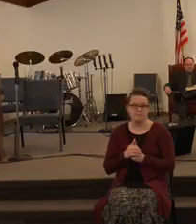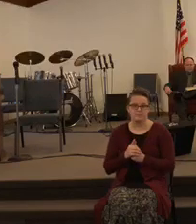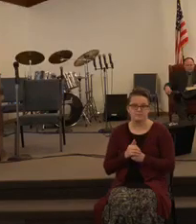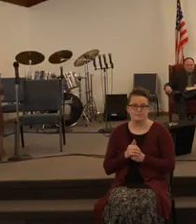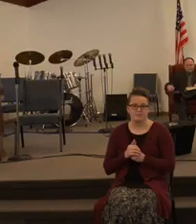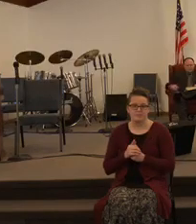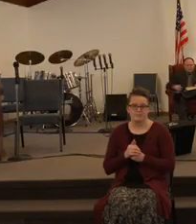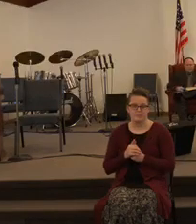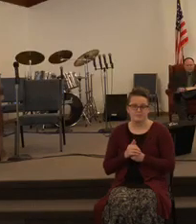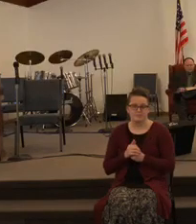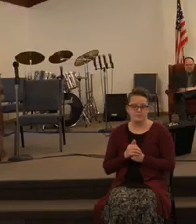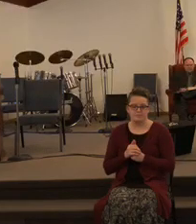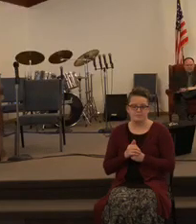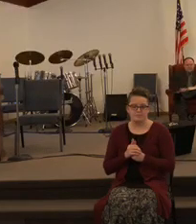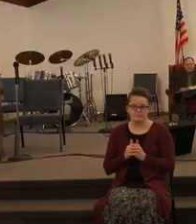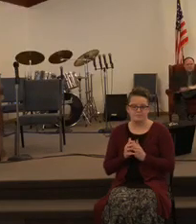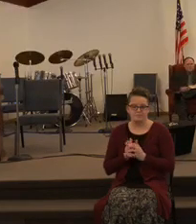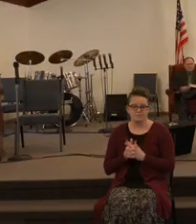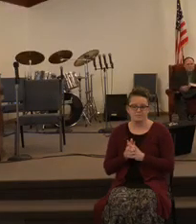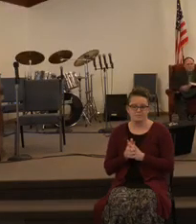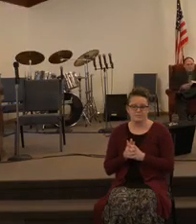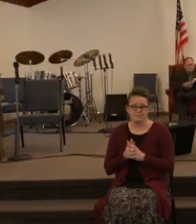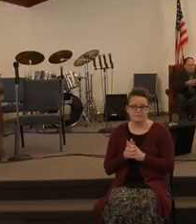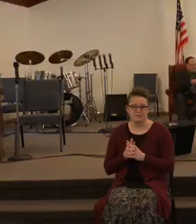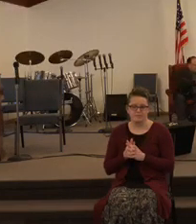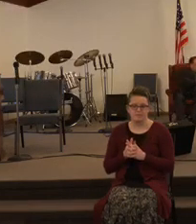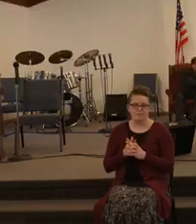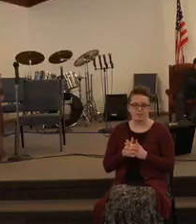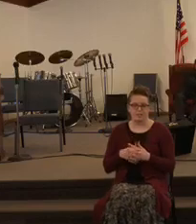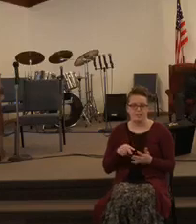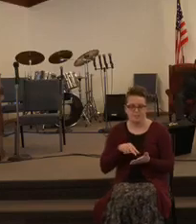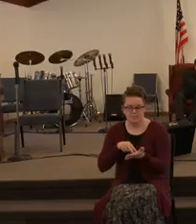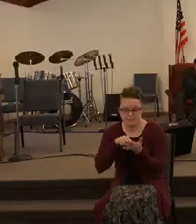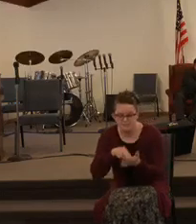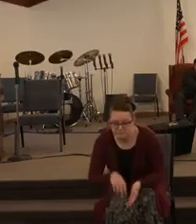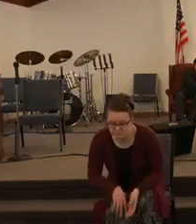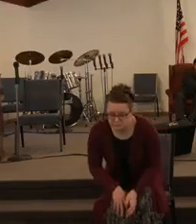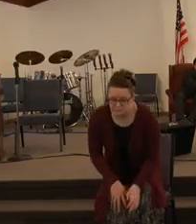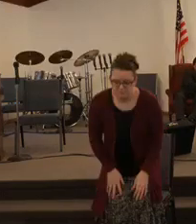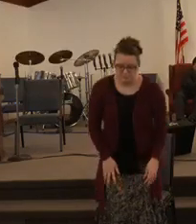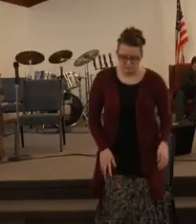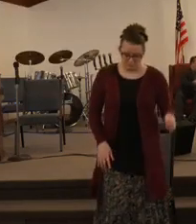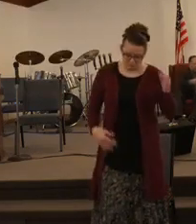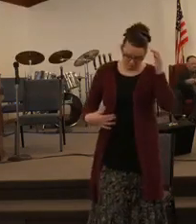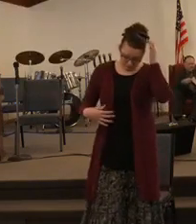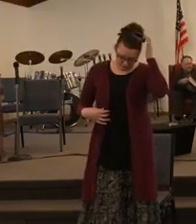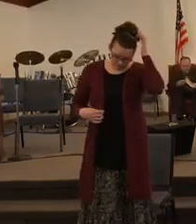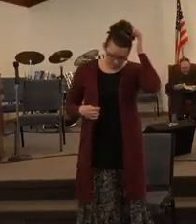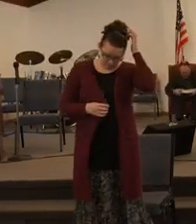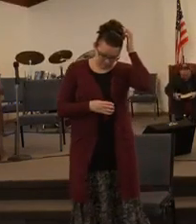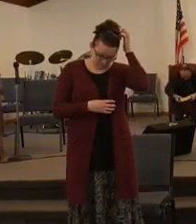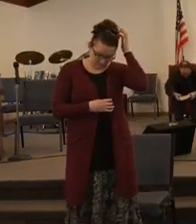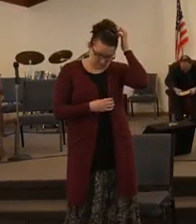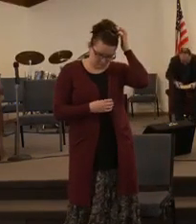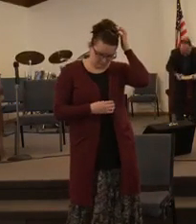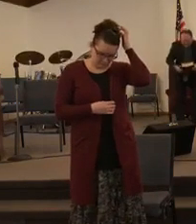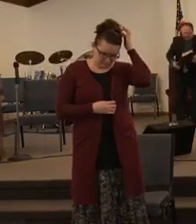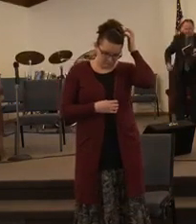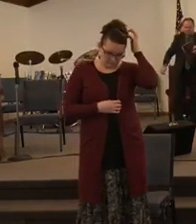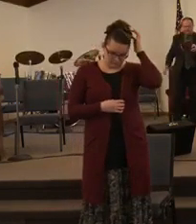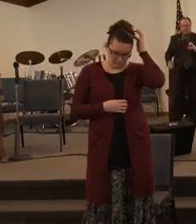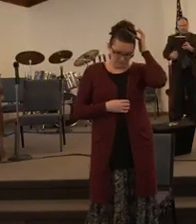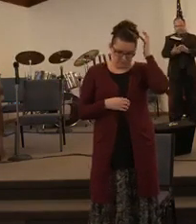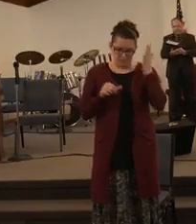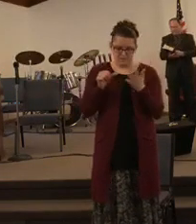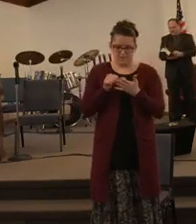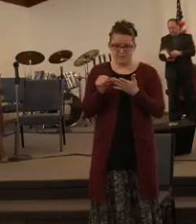But those of you that have your Bibles and are with us here this evening, you can stand. Those of you that are home, you return